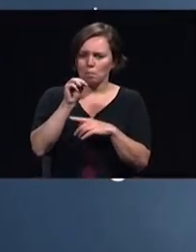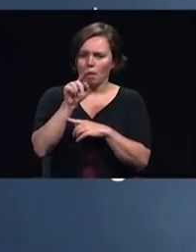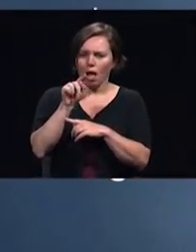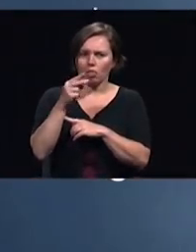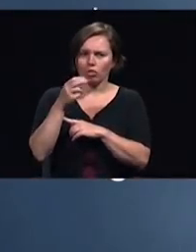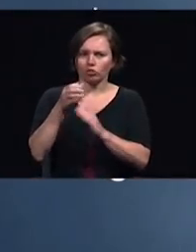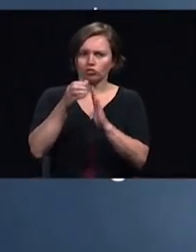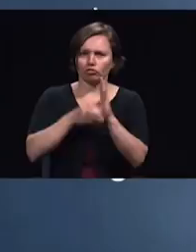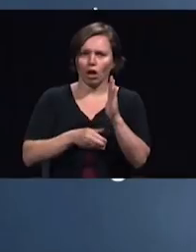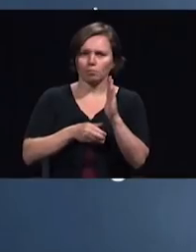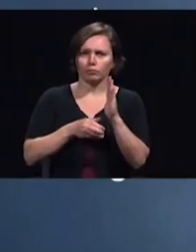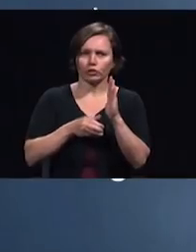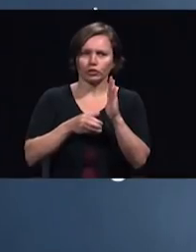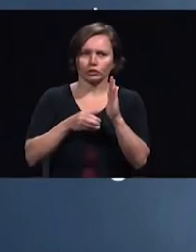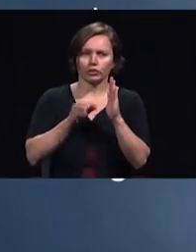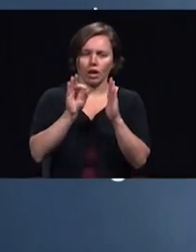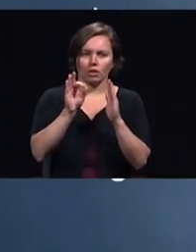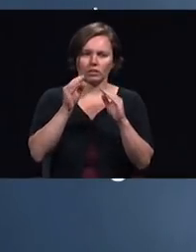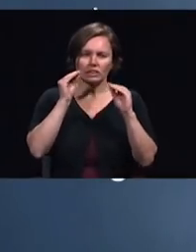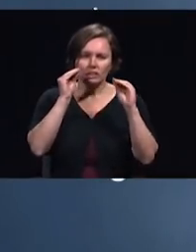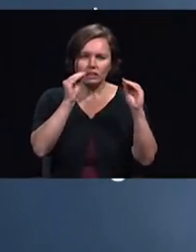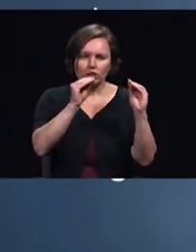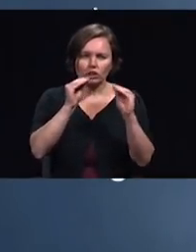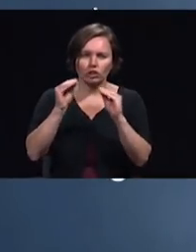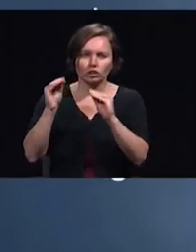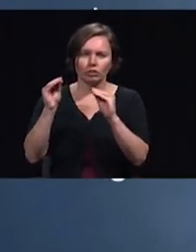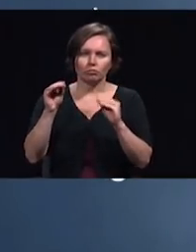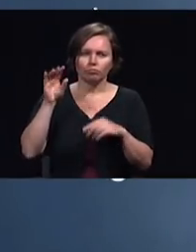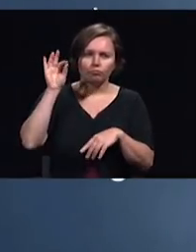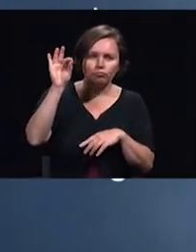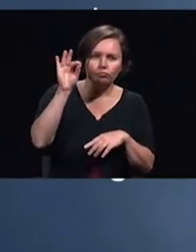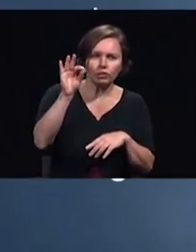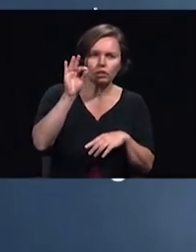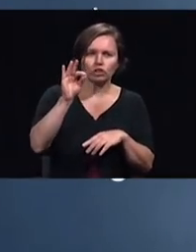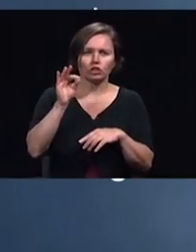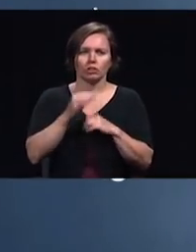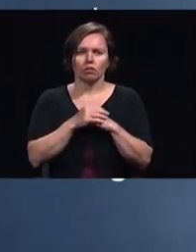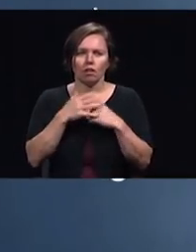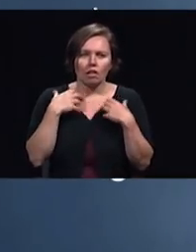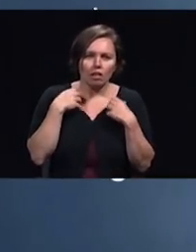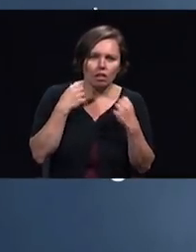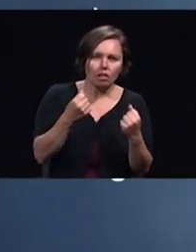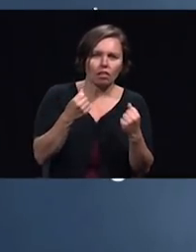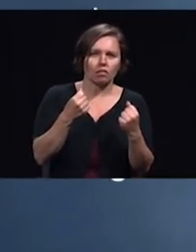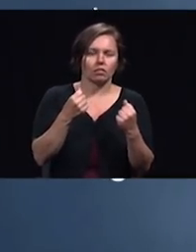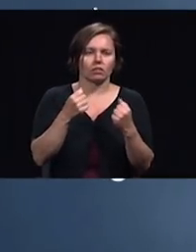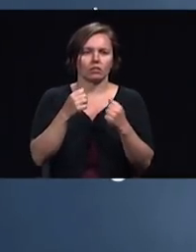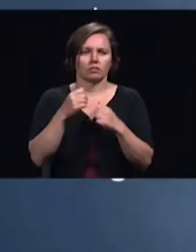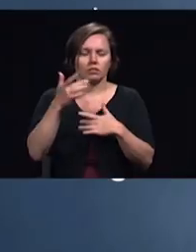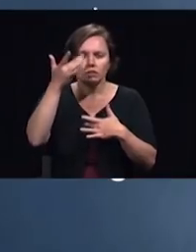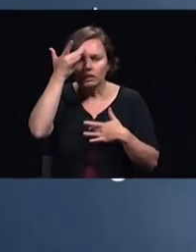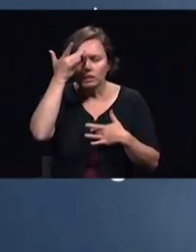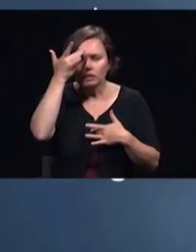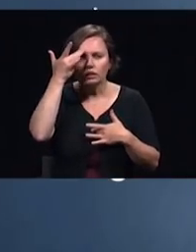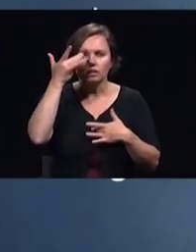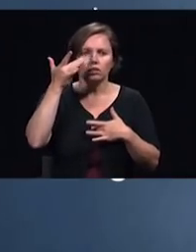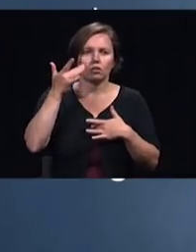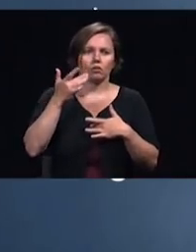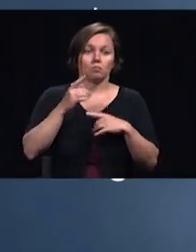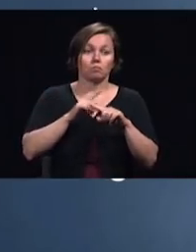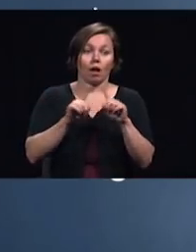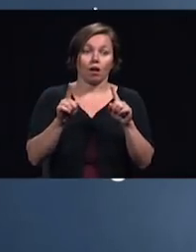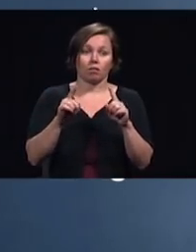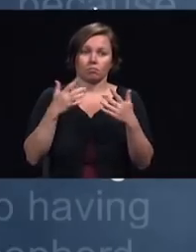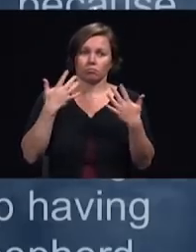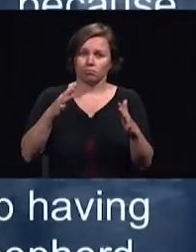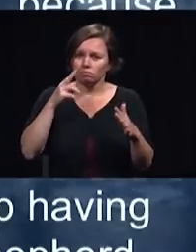teaching in their synagogues, preaching the gospel of the kingdom and healing every sickness and every disease among the people but when he saw the